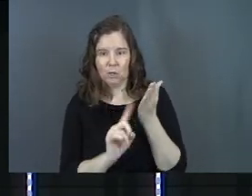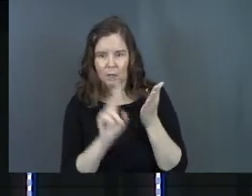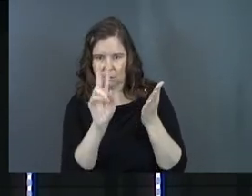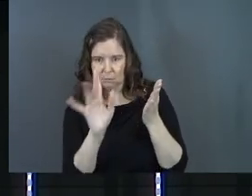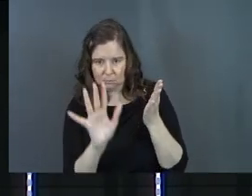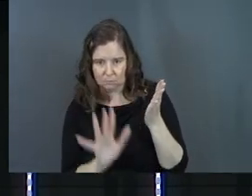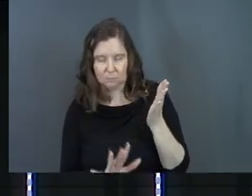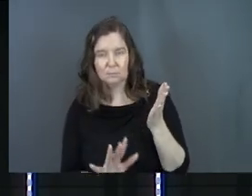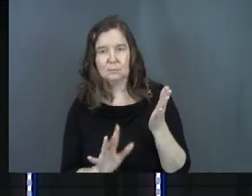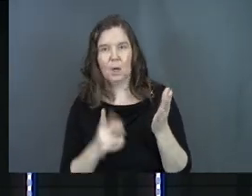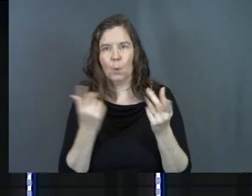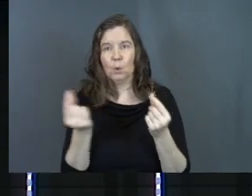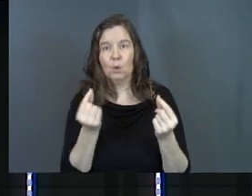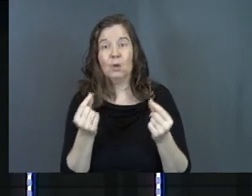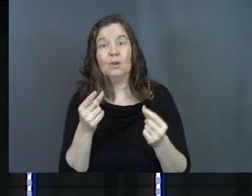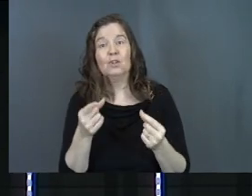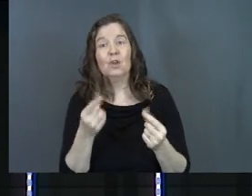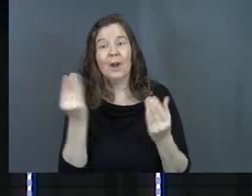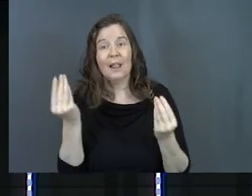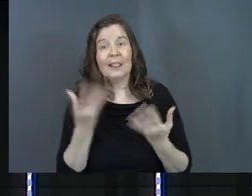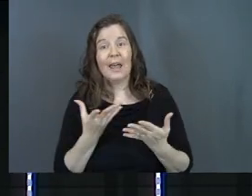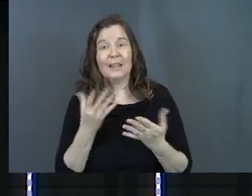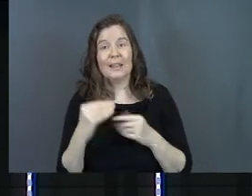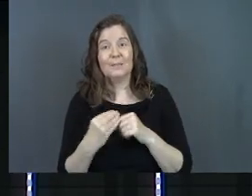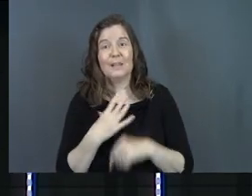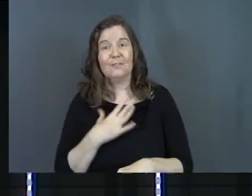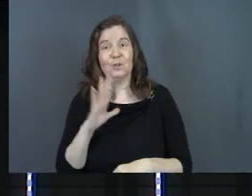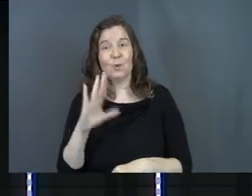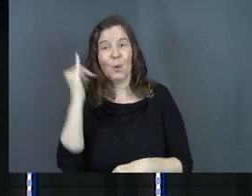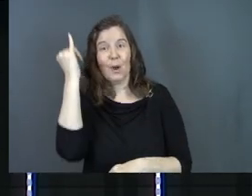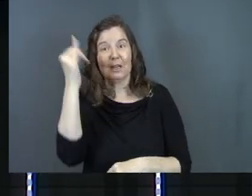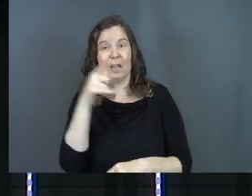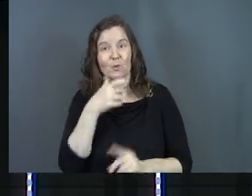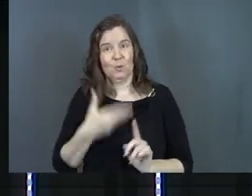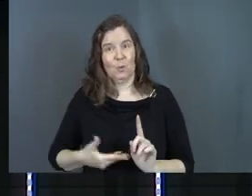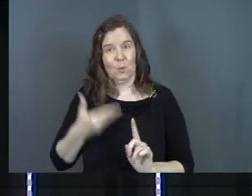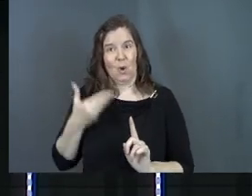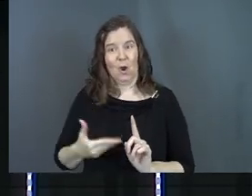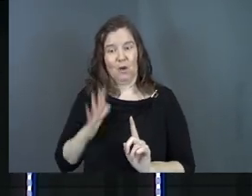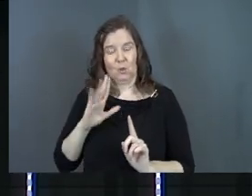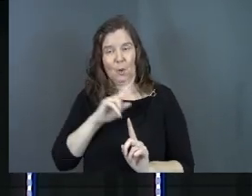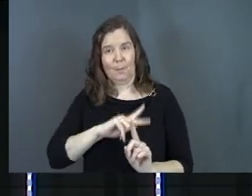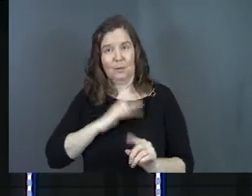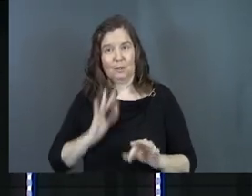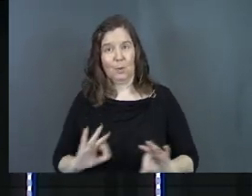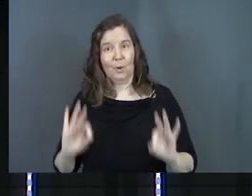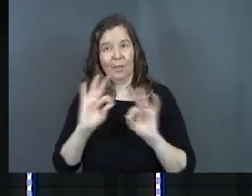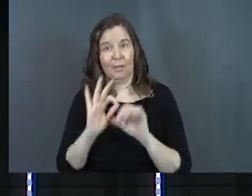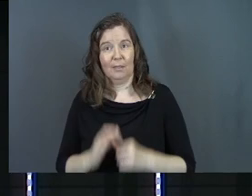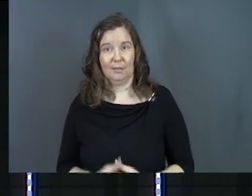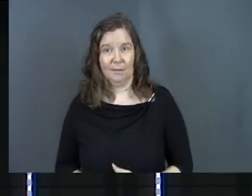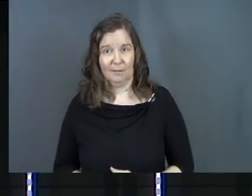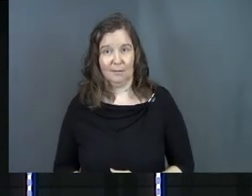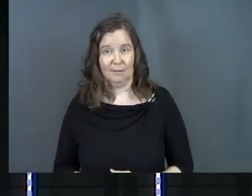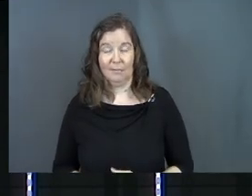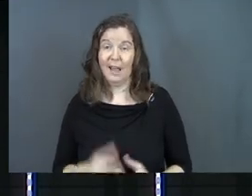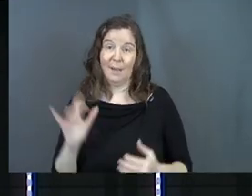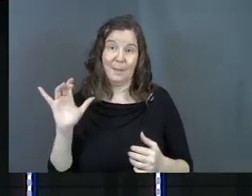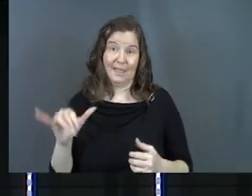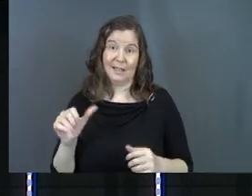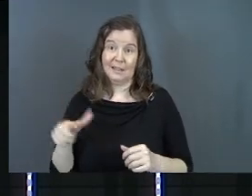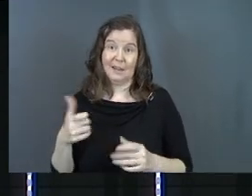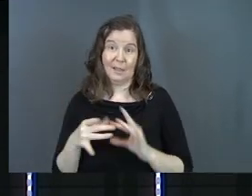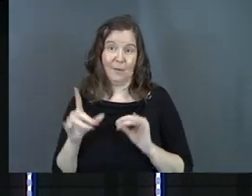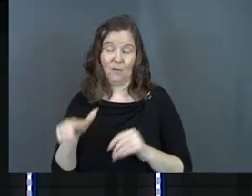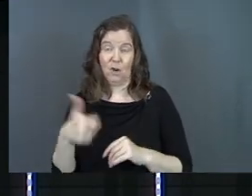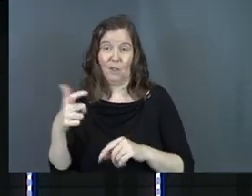checking in and what are you doing? You're letting them influence your idea of who you are and your personal worth. I mean that's